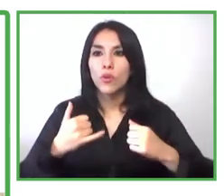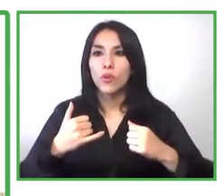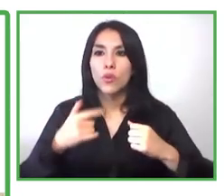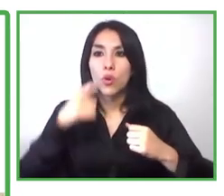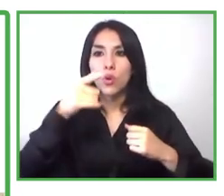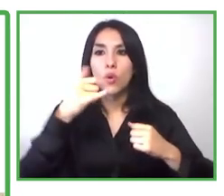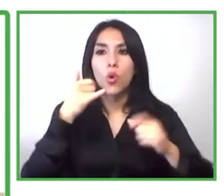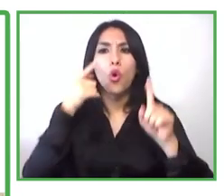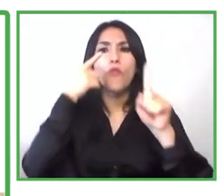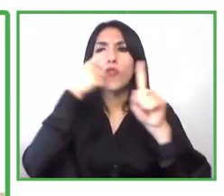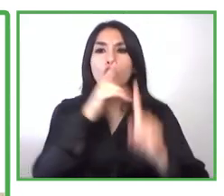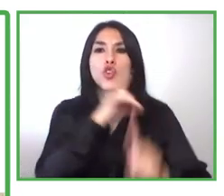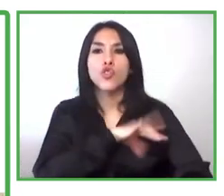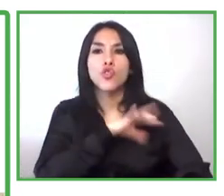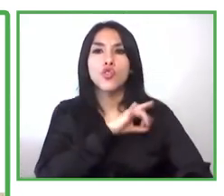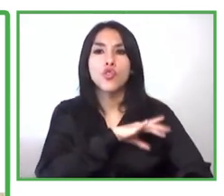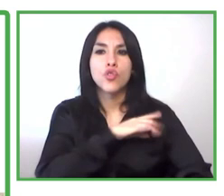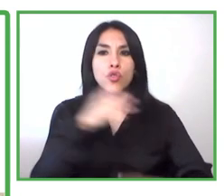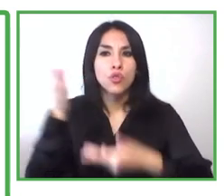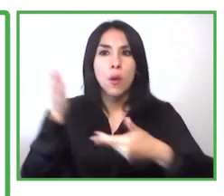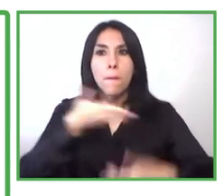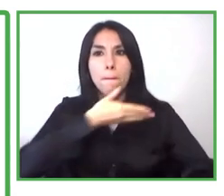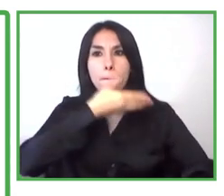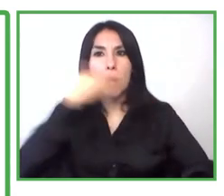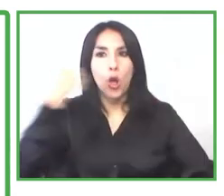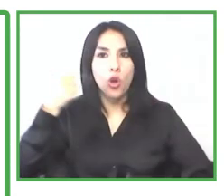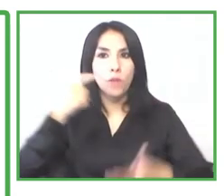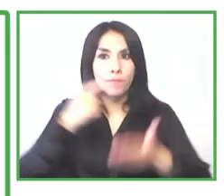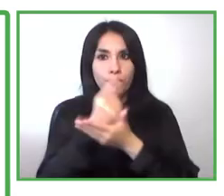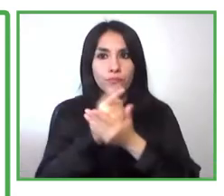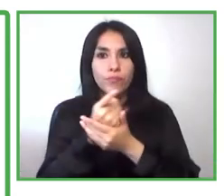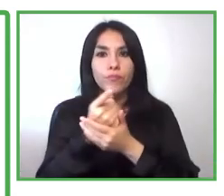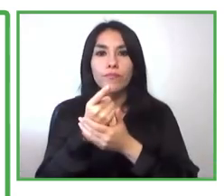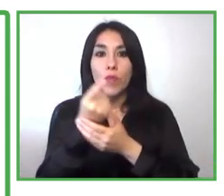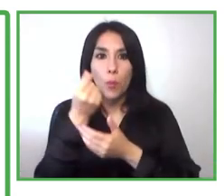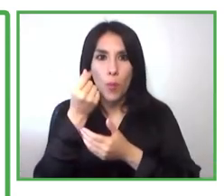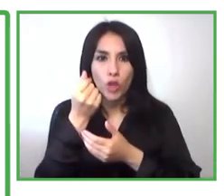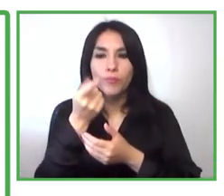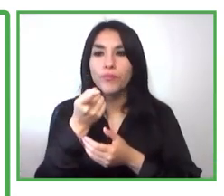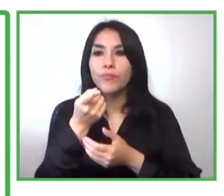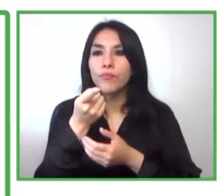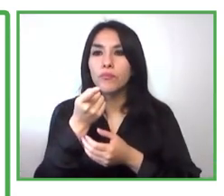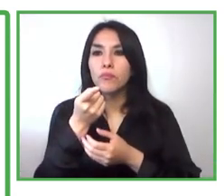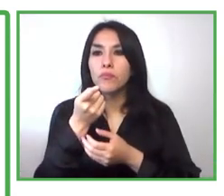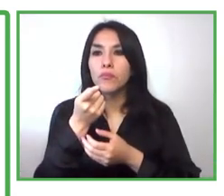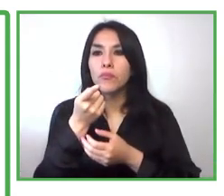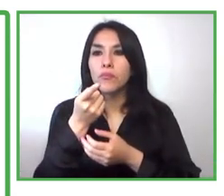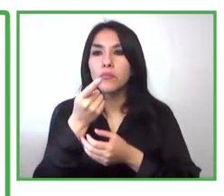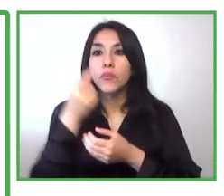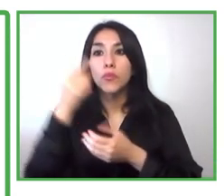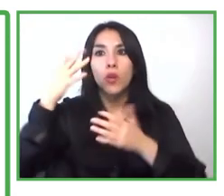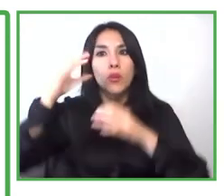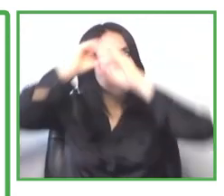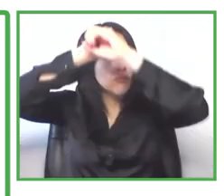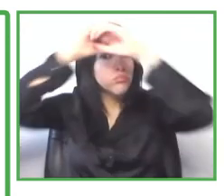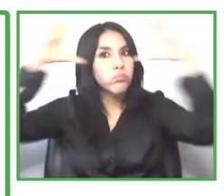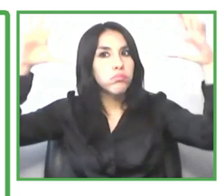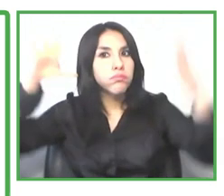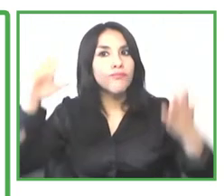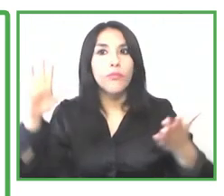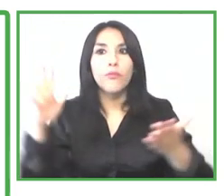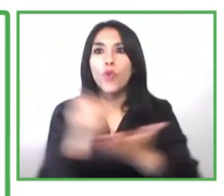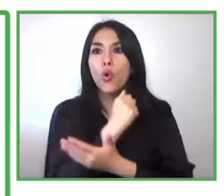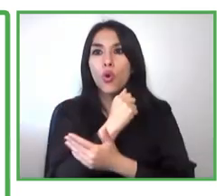their life quality and so that they can uh reach uh to fulfill their dreams